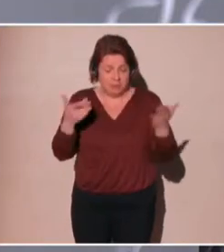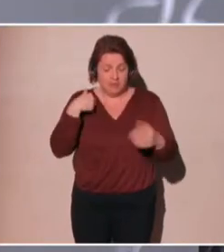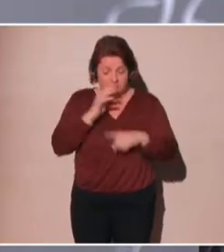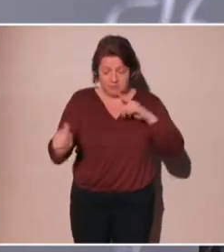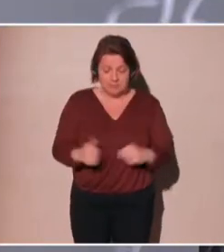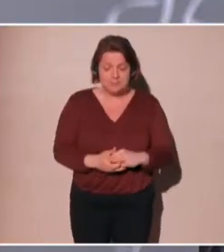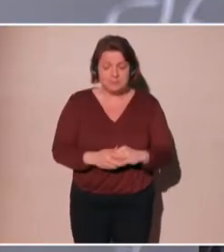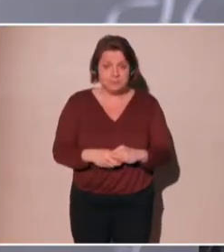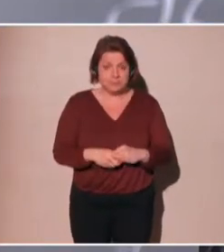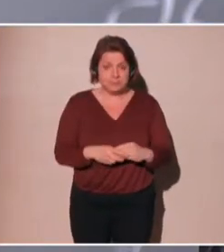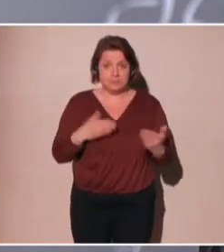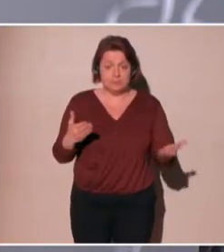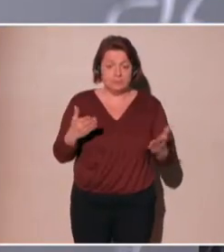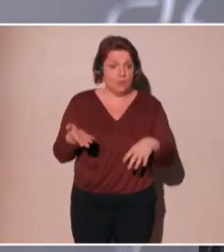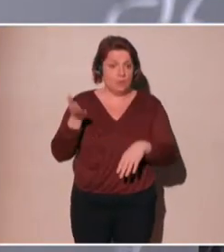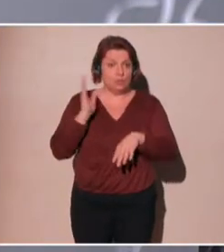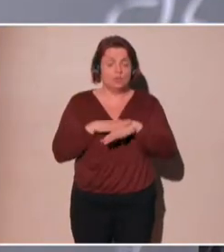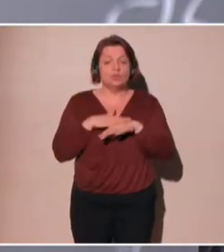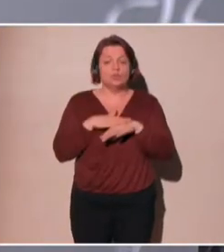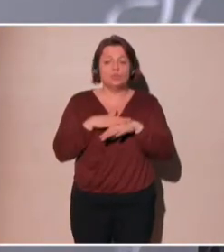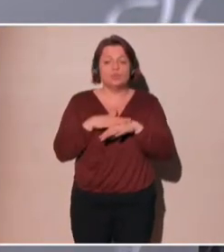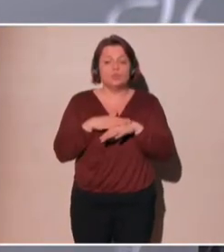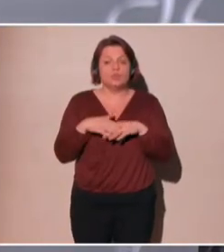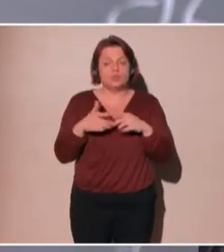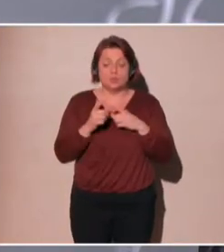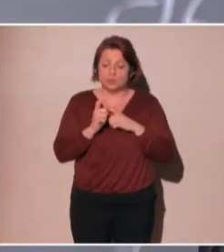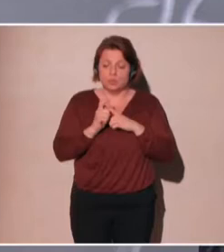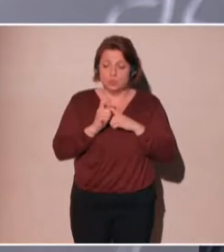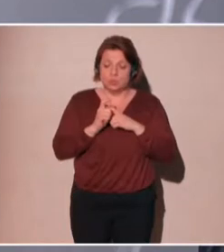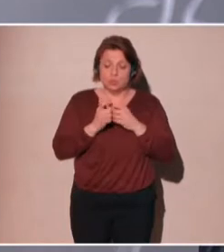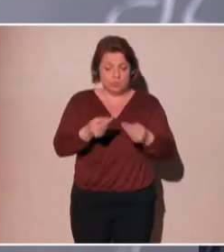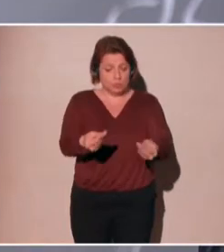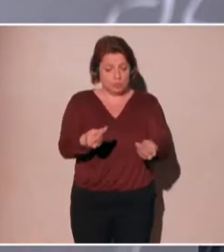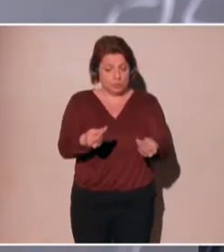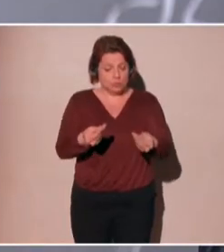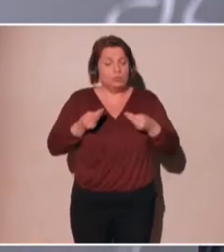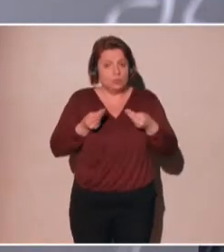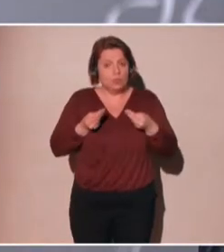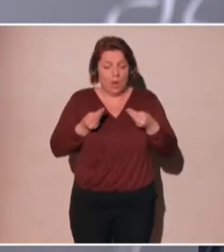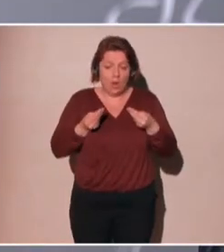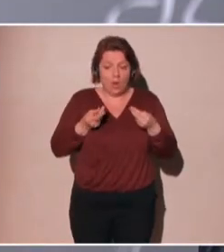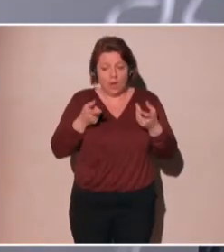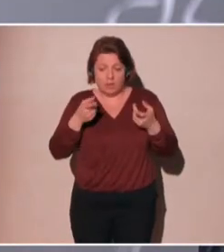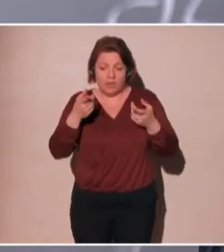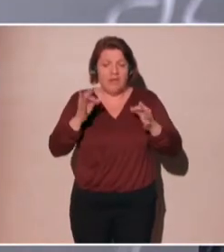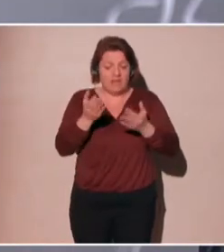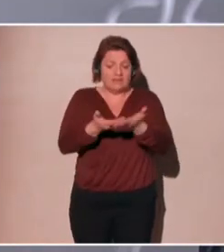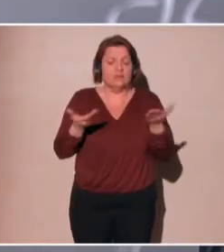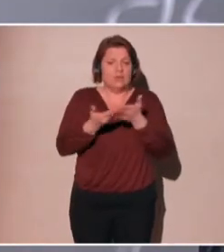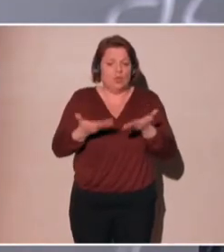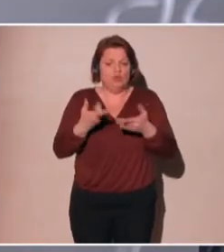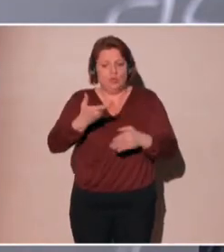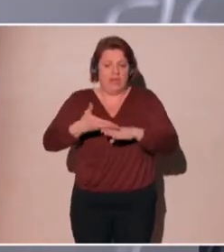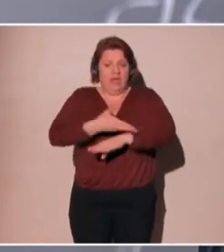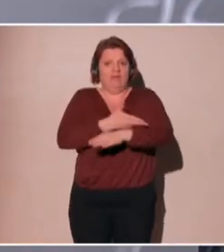in the last, what is the state now? And that is basically a situation where there's so much data on